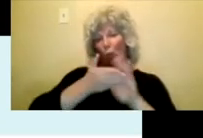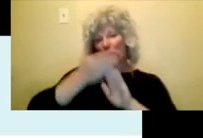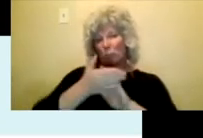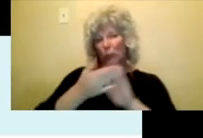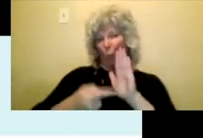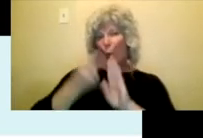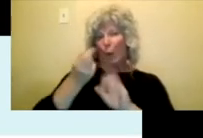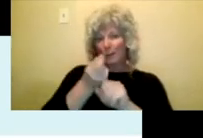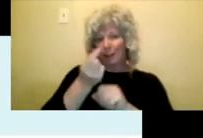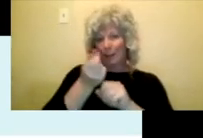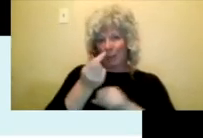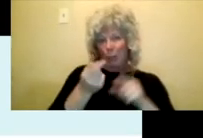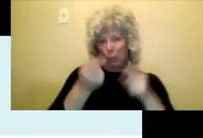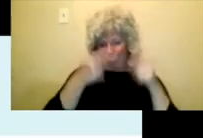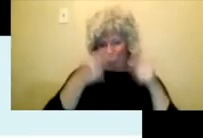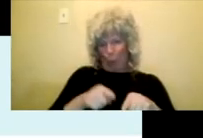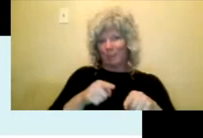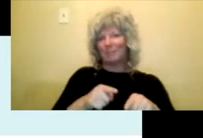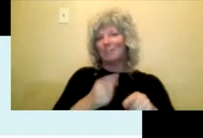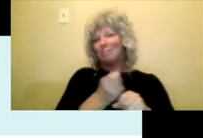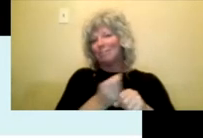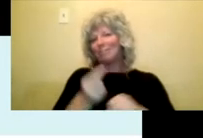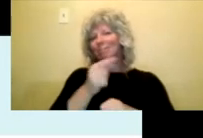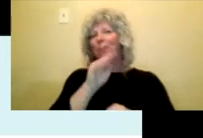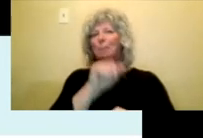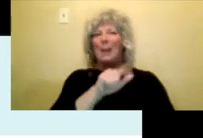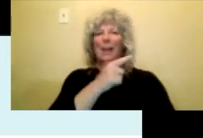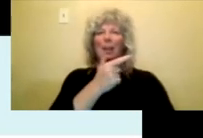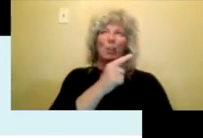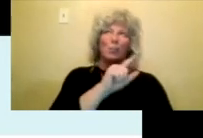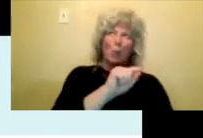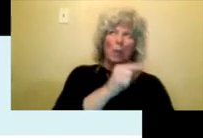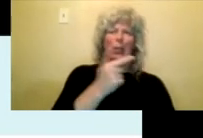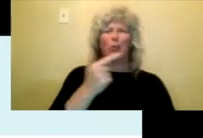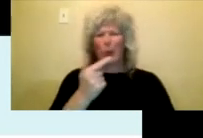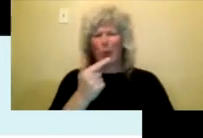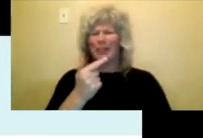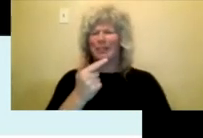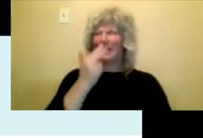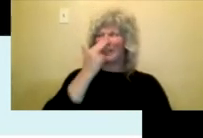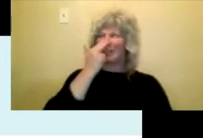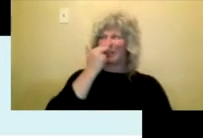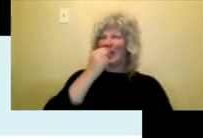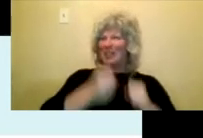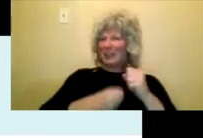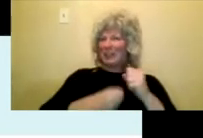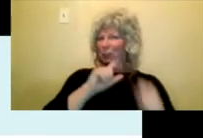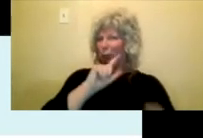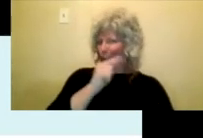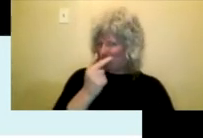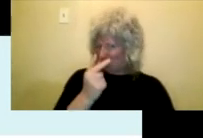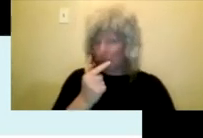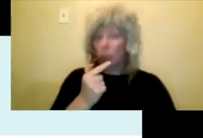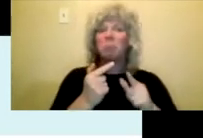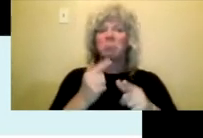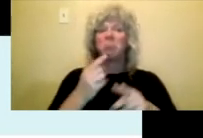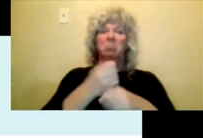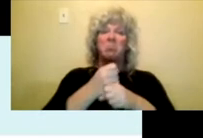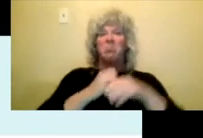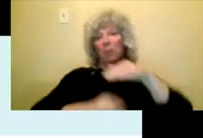May 2021, which is funny to say, um, and you can receive up to $10,000.